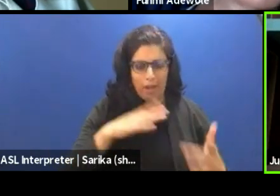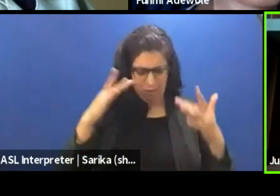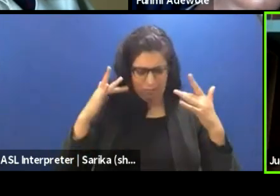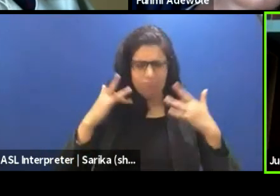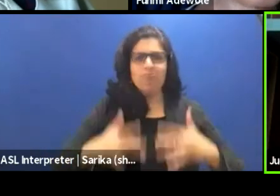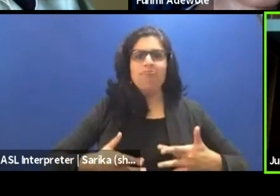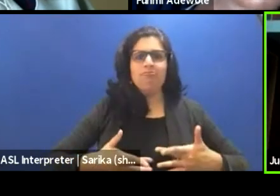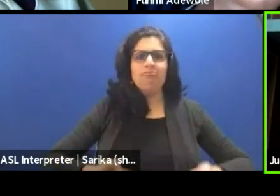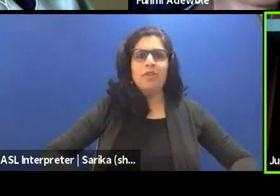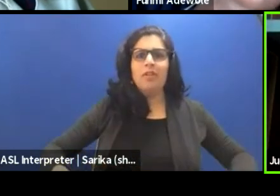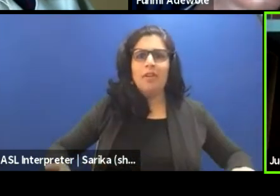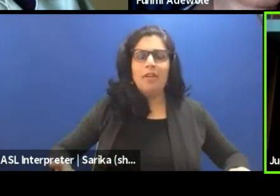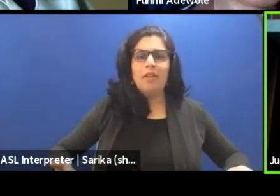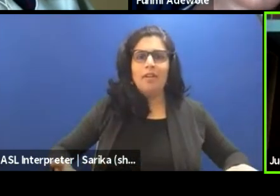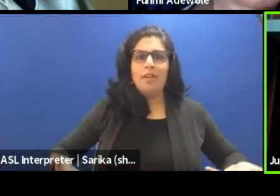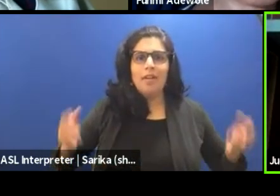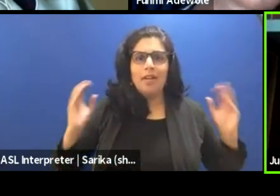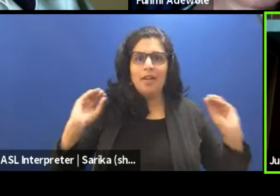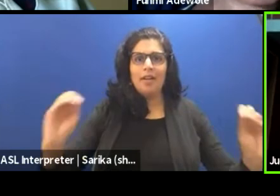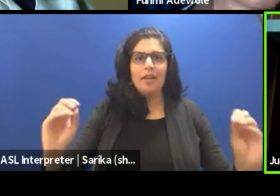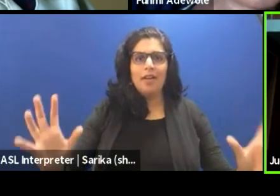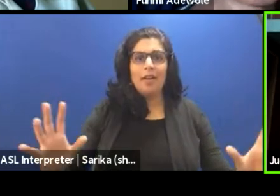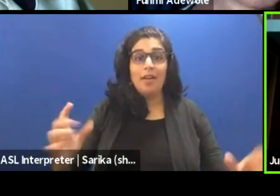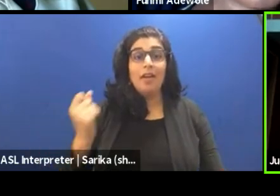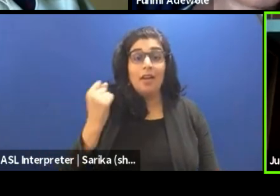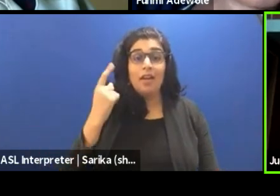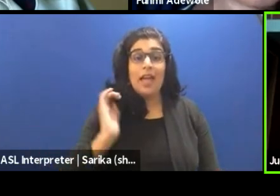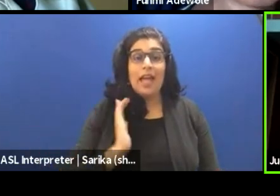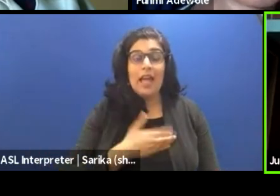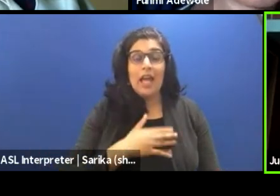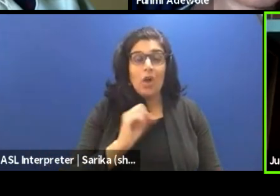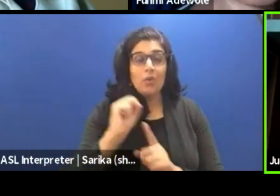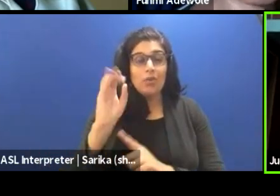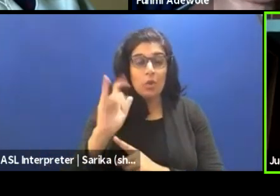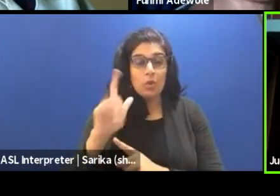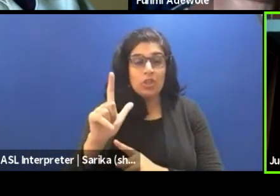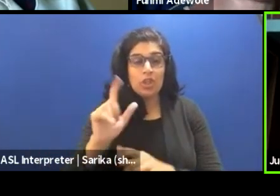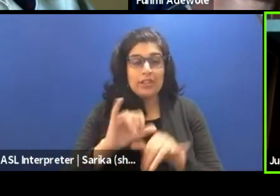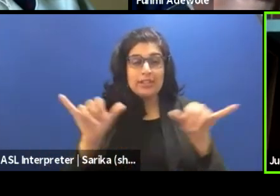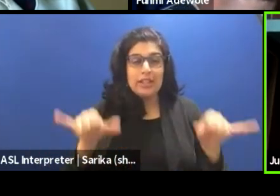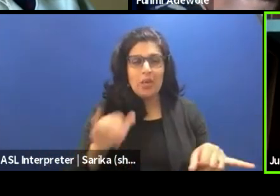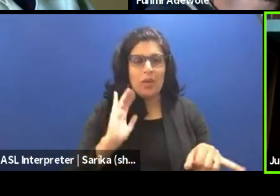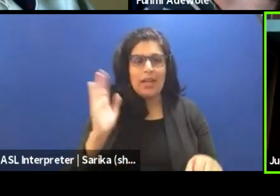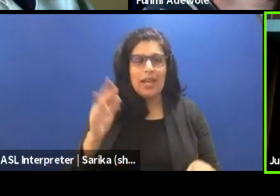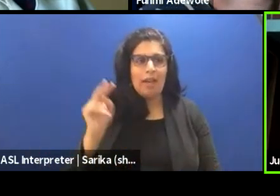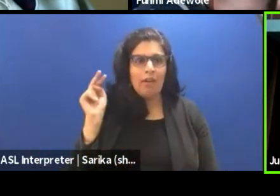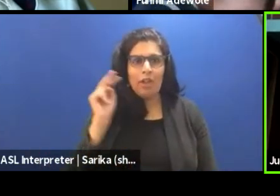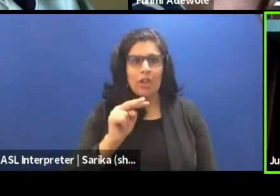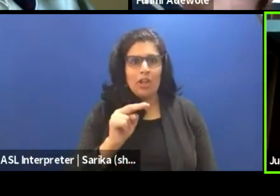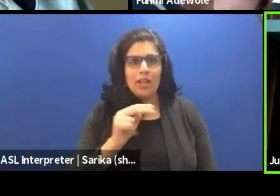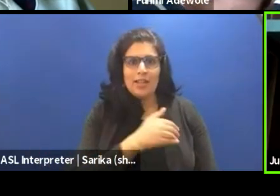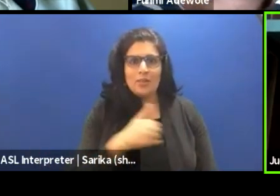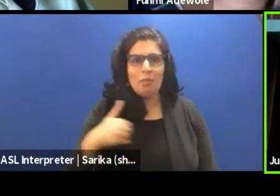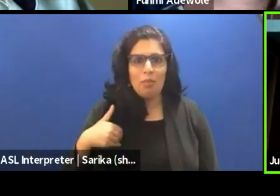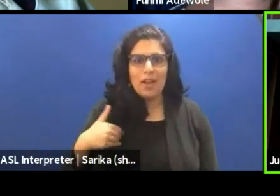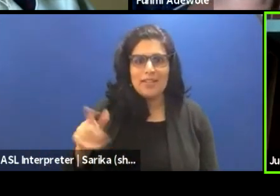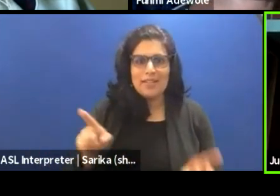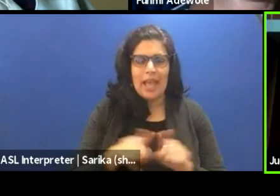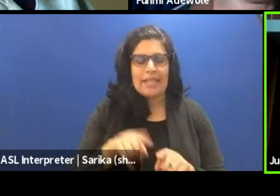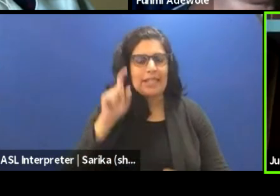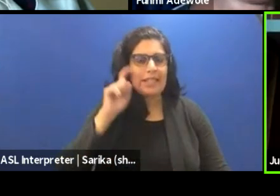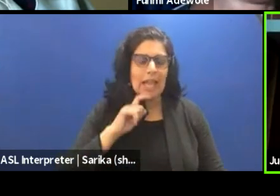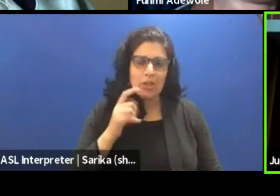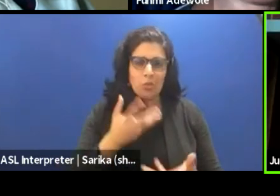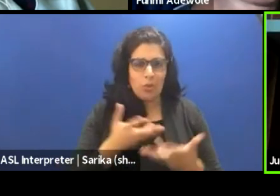They are topless, because in our social systems, we never looked at the breast as a sexual object.